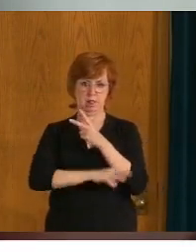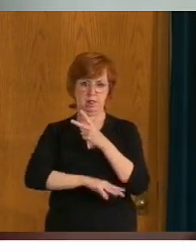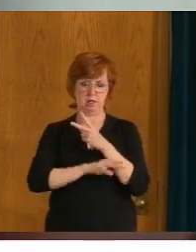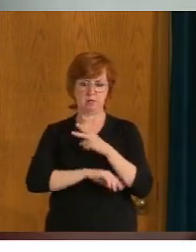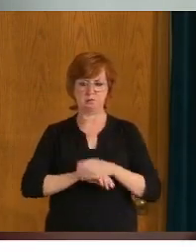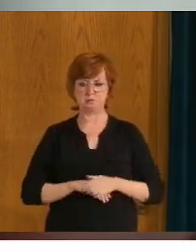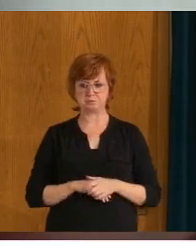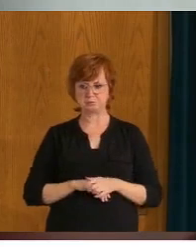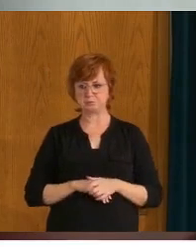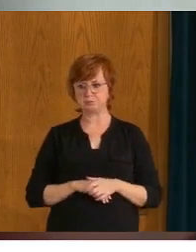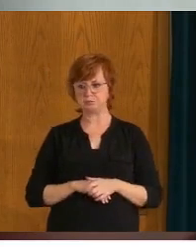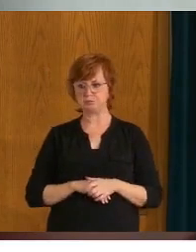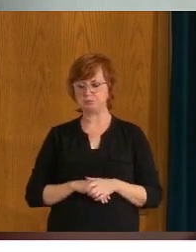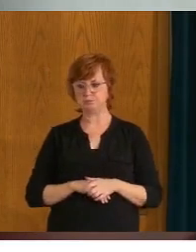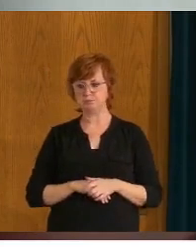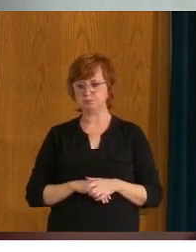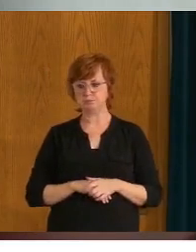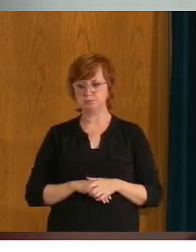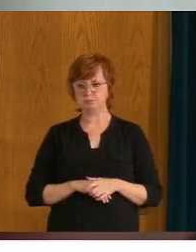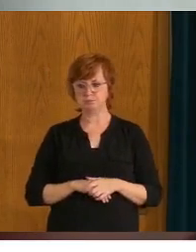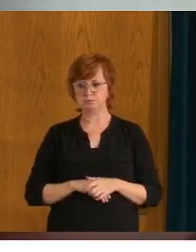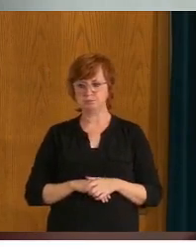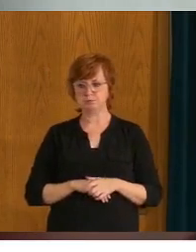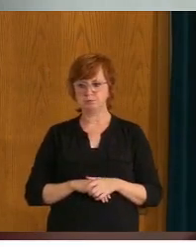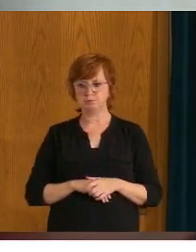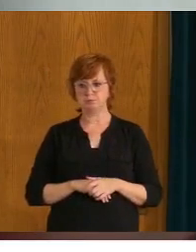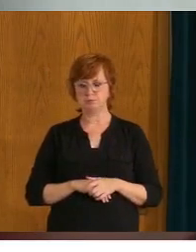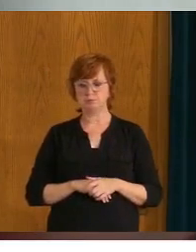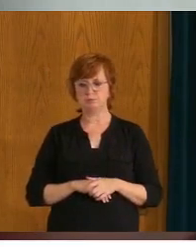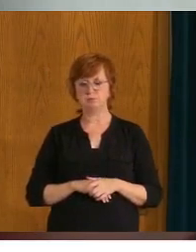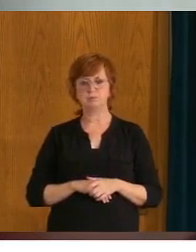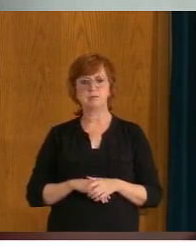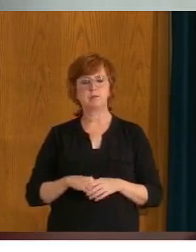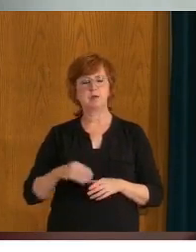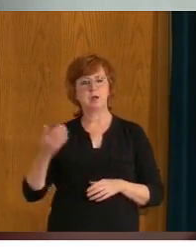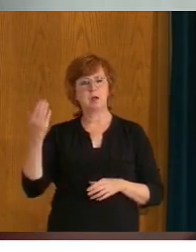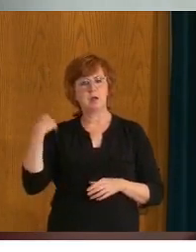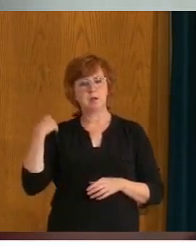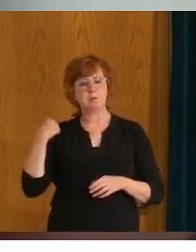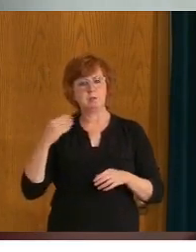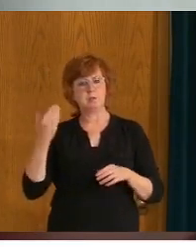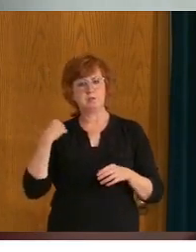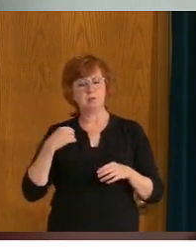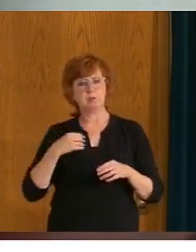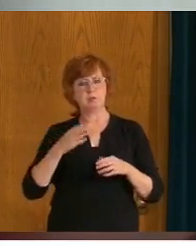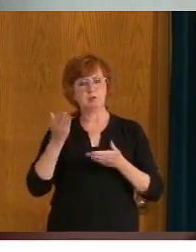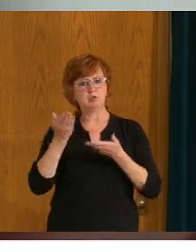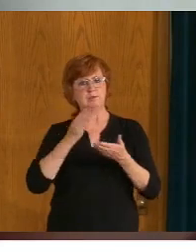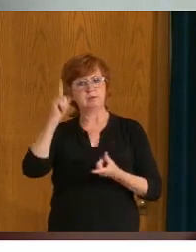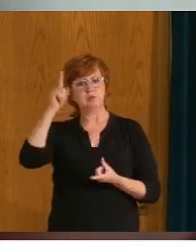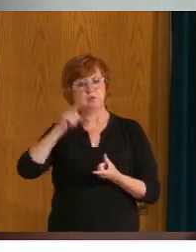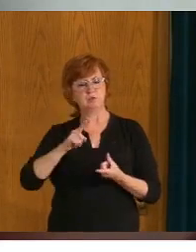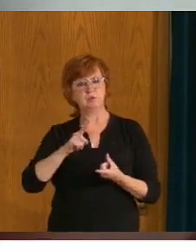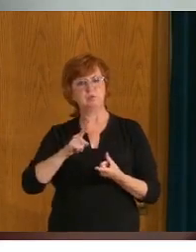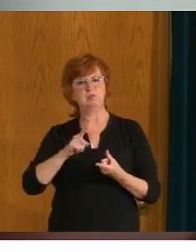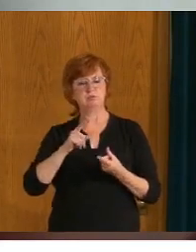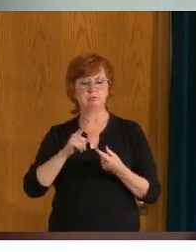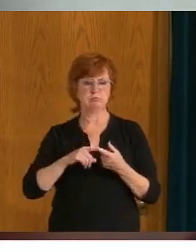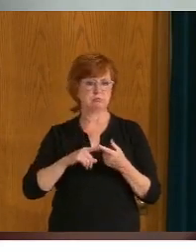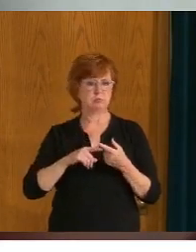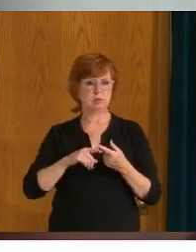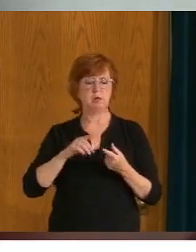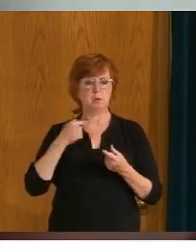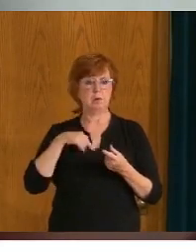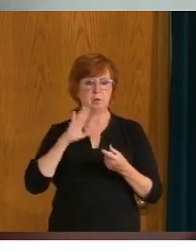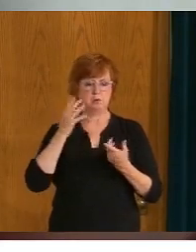um, services or some of the reductions in services caused by outbreaks in long-term care, acute care facilities. We will be, uh, working